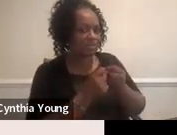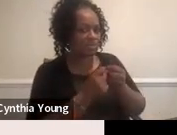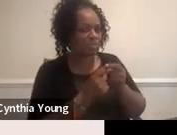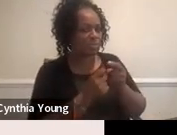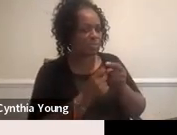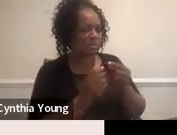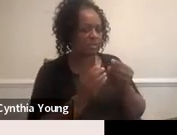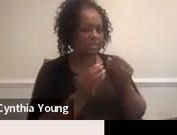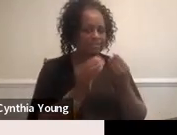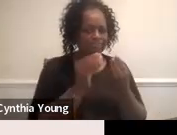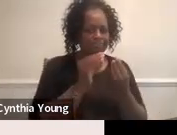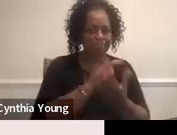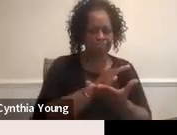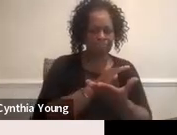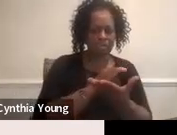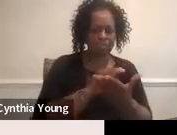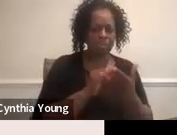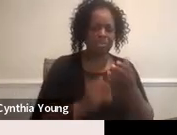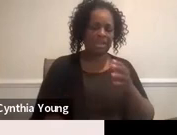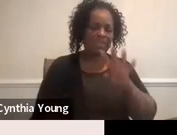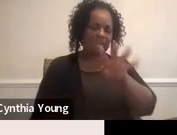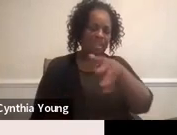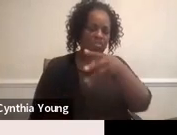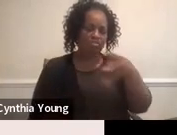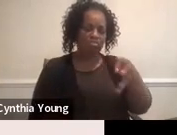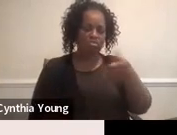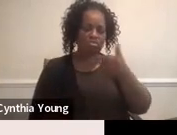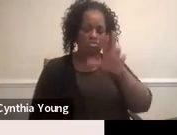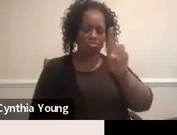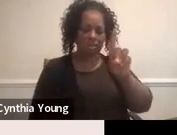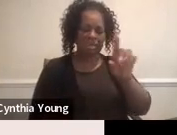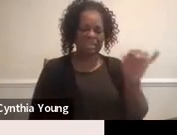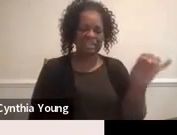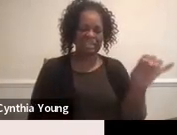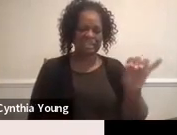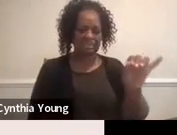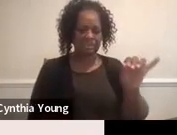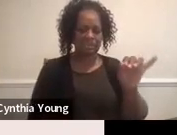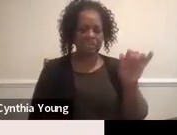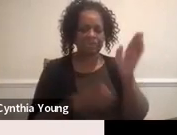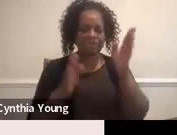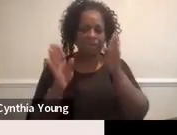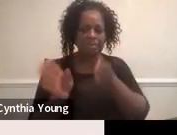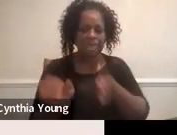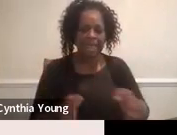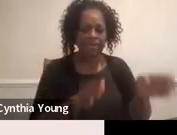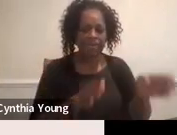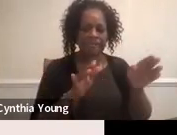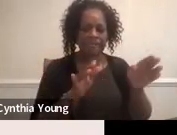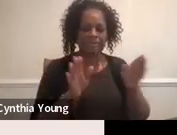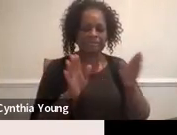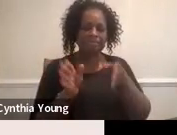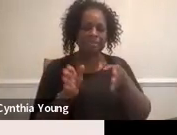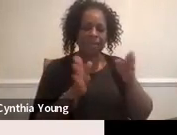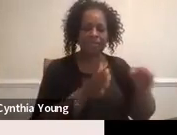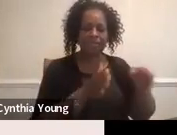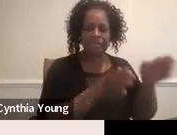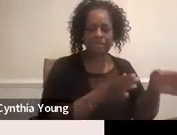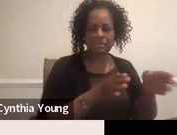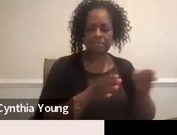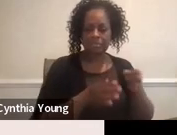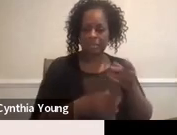And we would have a grid similar to this where we would just look for patterns really. Is it one